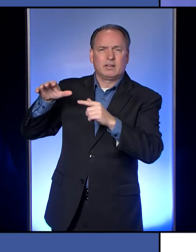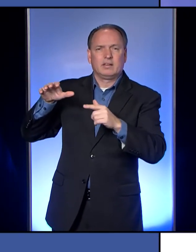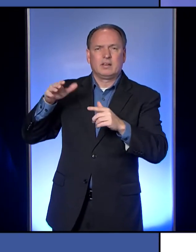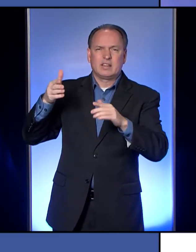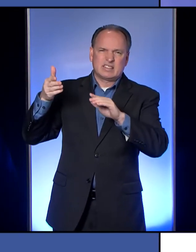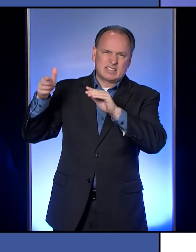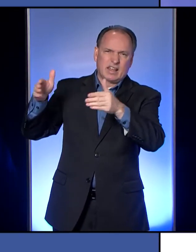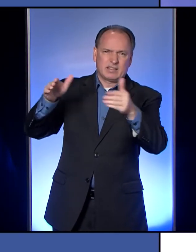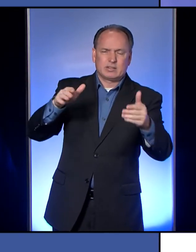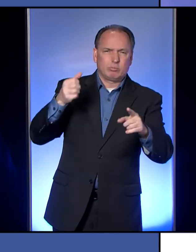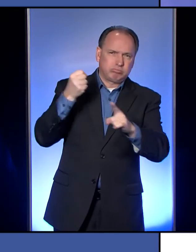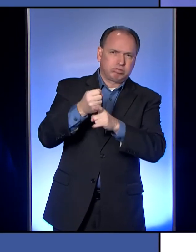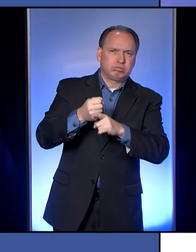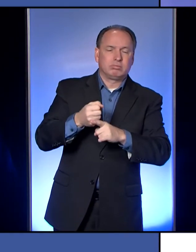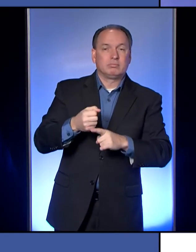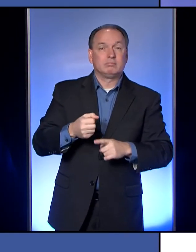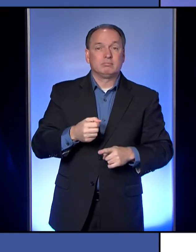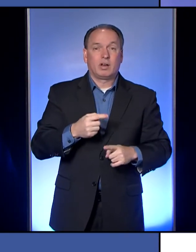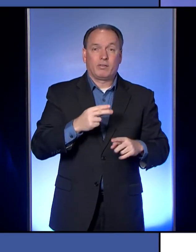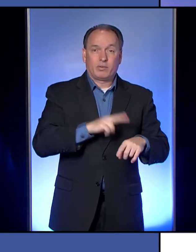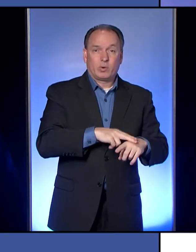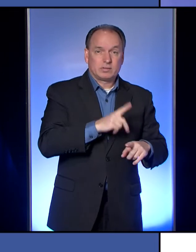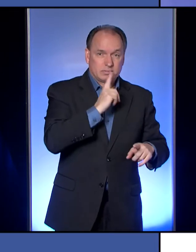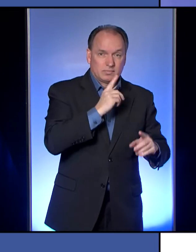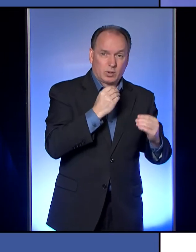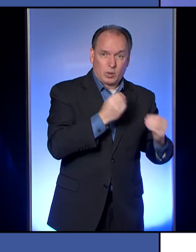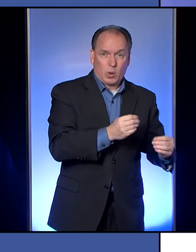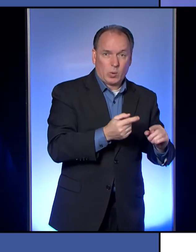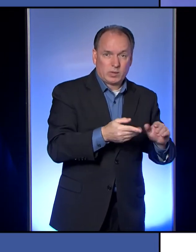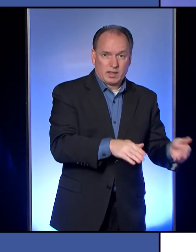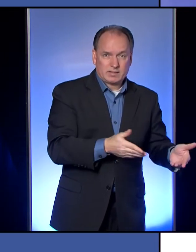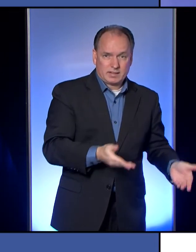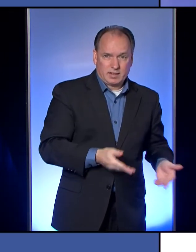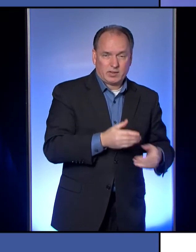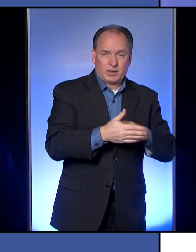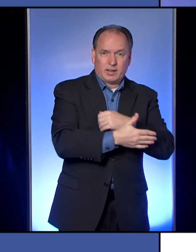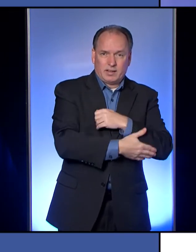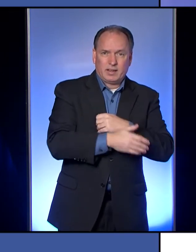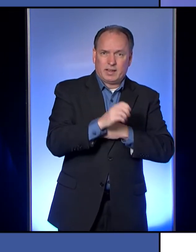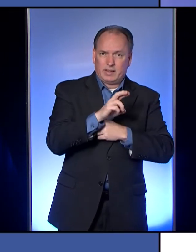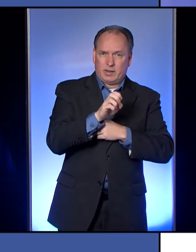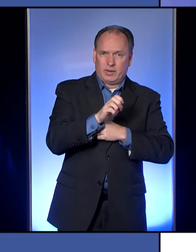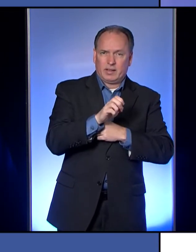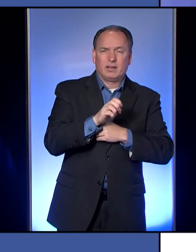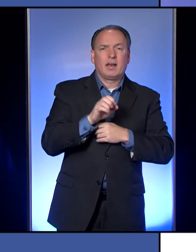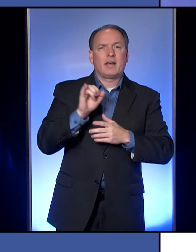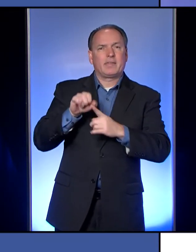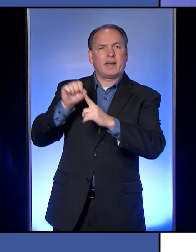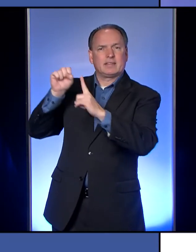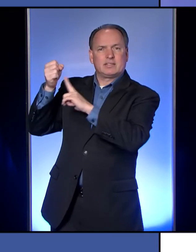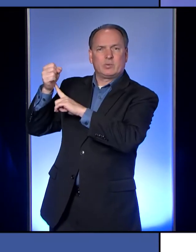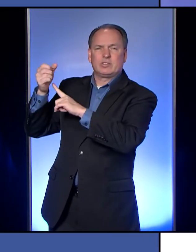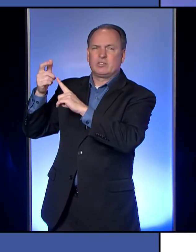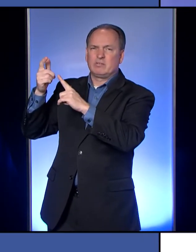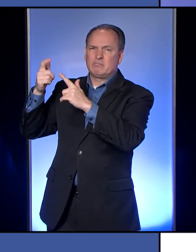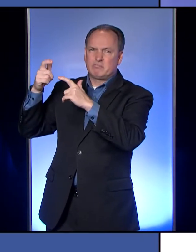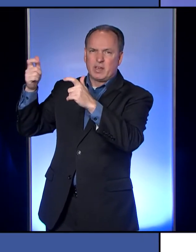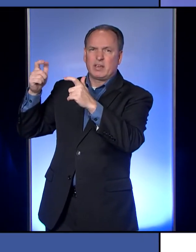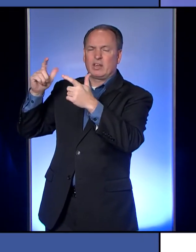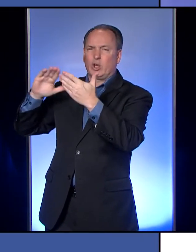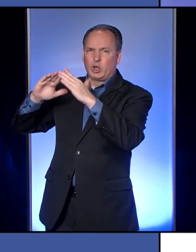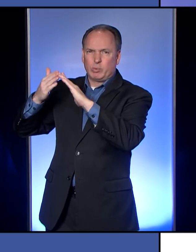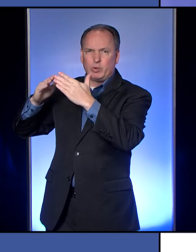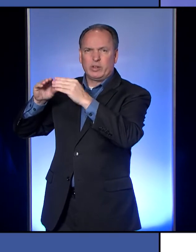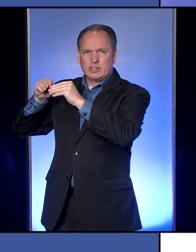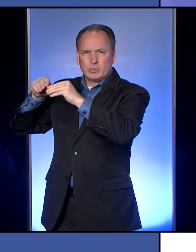many deaths. And of course we've had no deaths here in Erie County. So the situation there is a much different situation. They have huge community spread going on there.